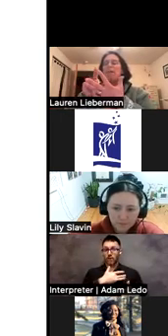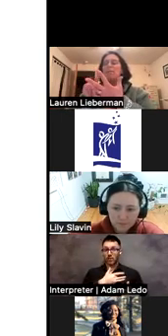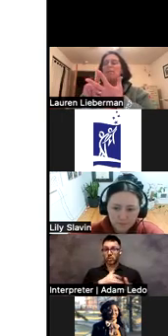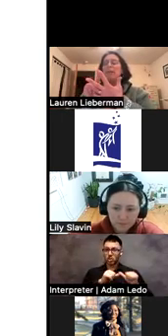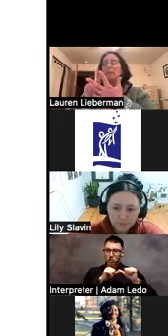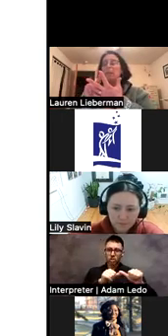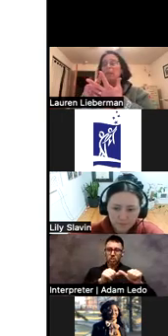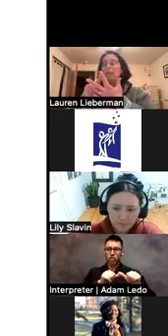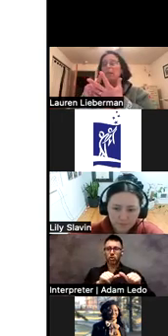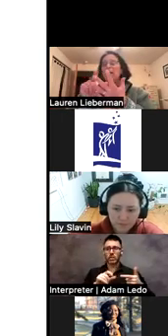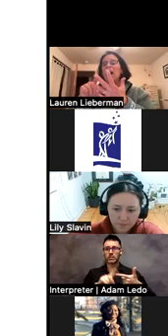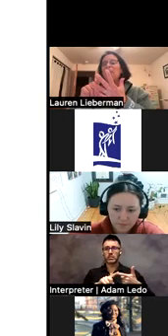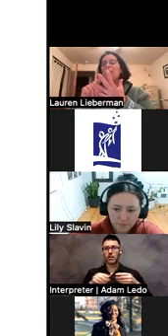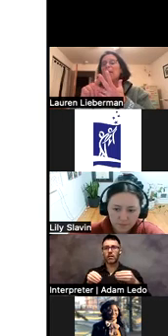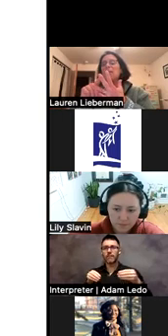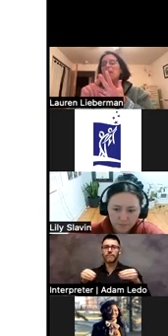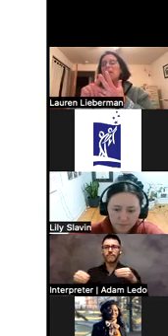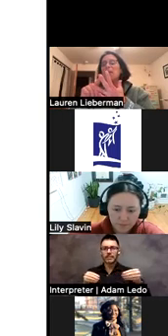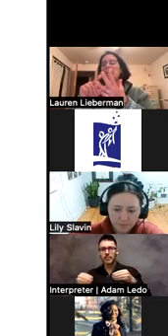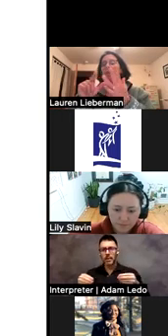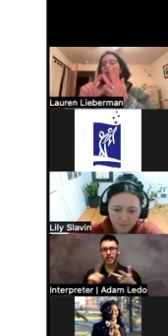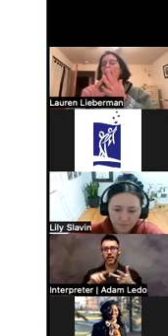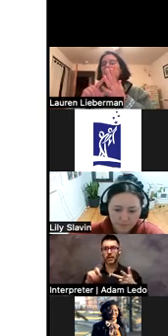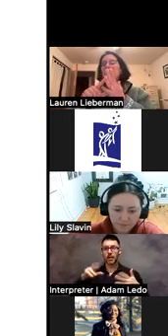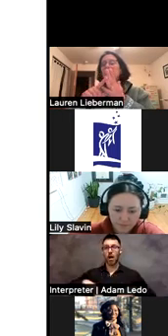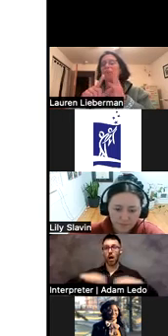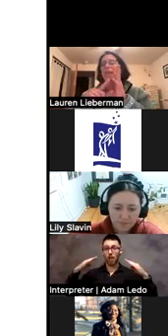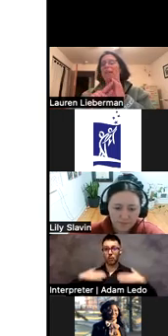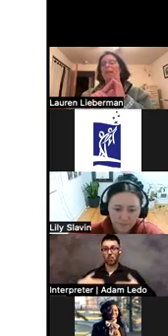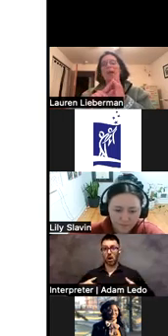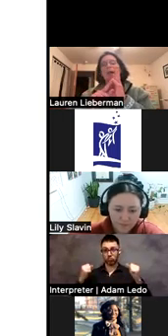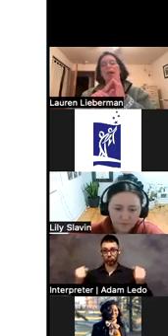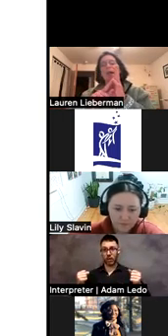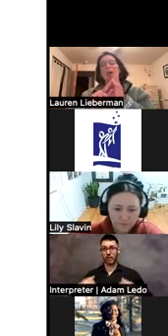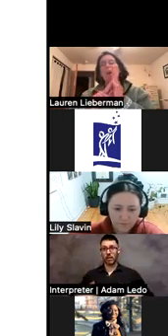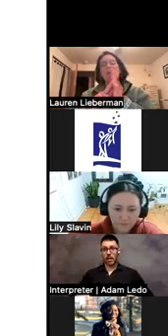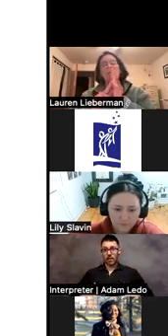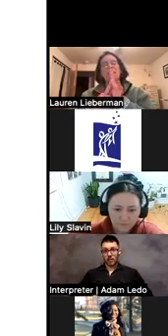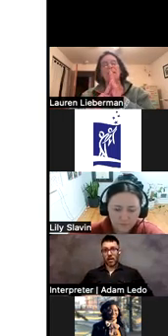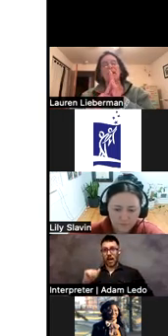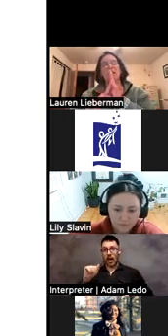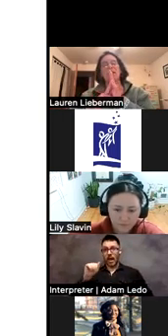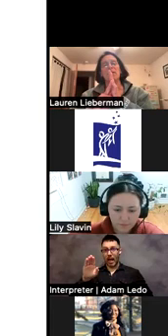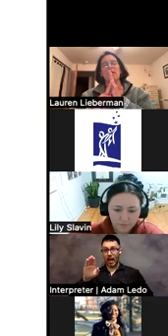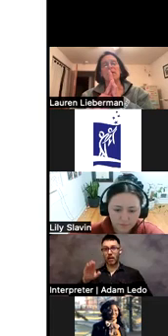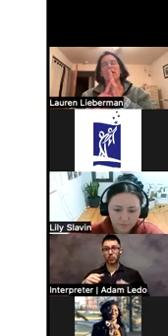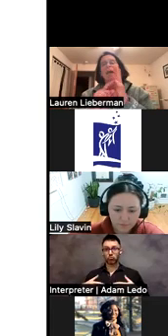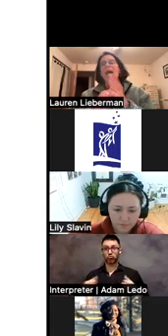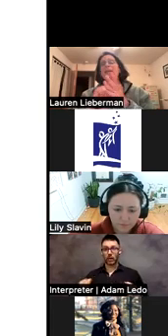flexibility, upper body strength, abdominal strength, and body mass index.